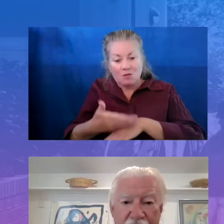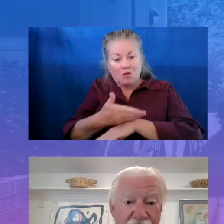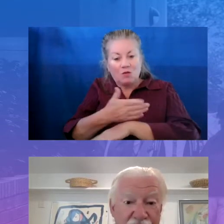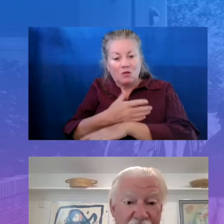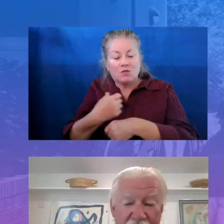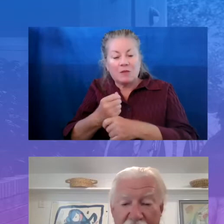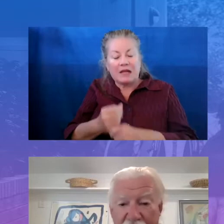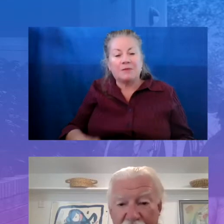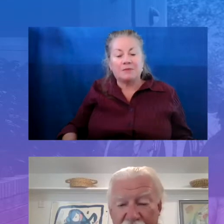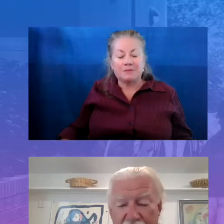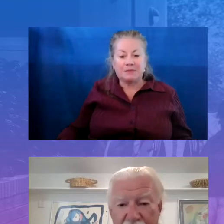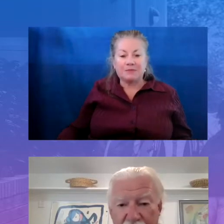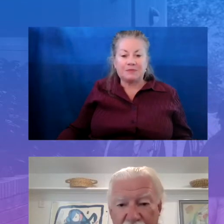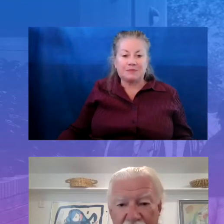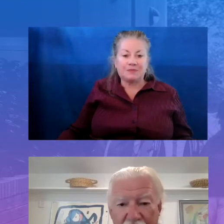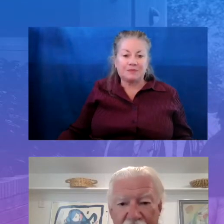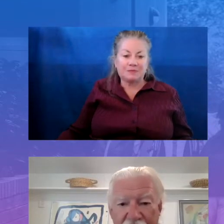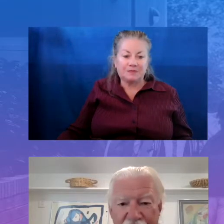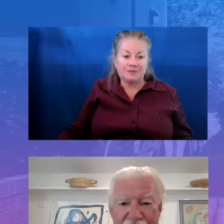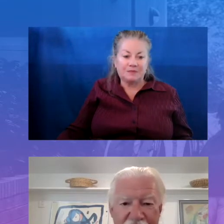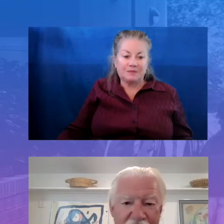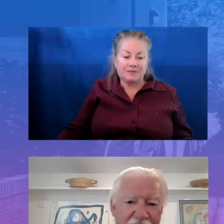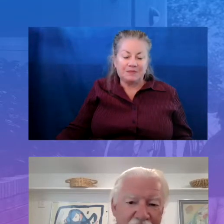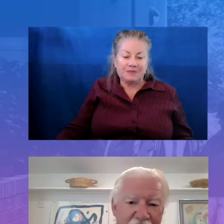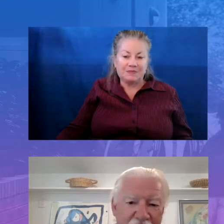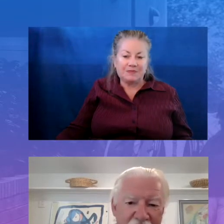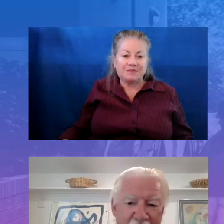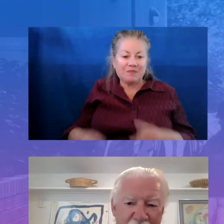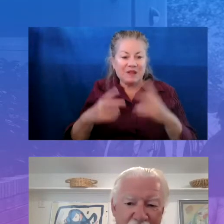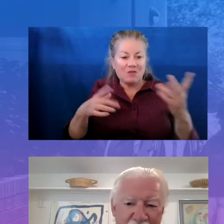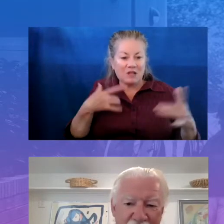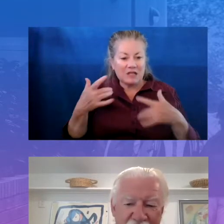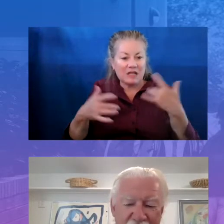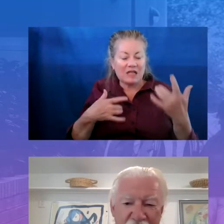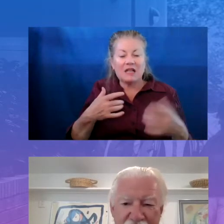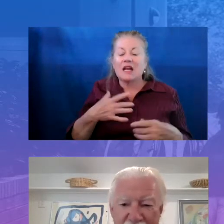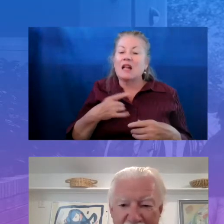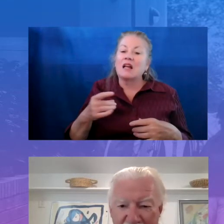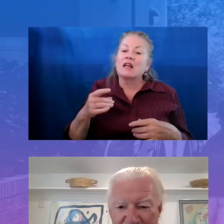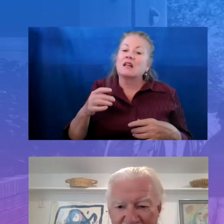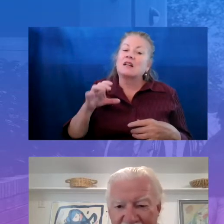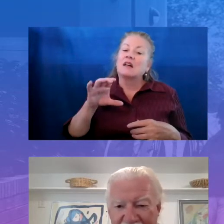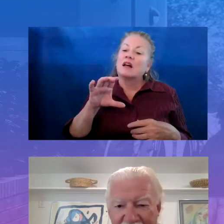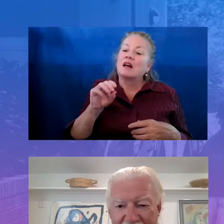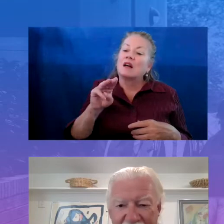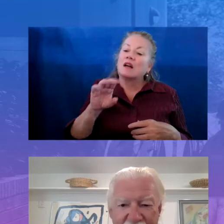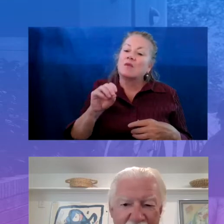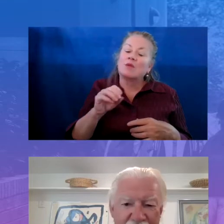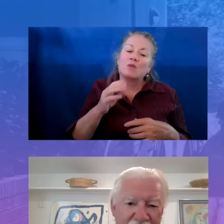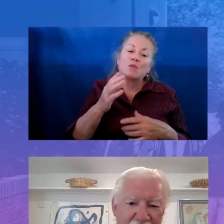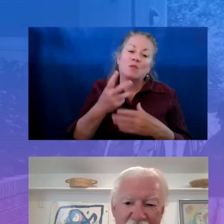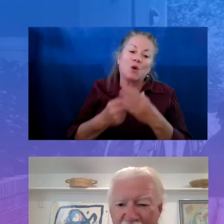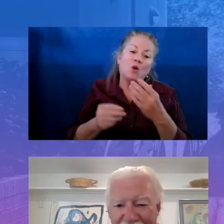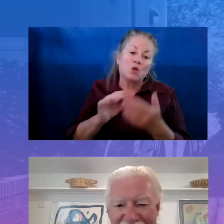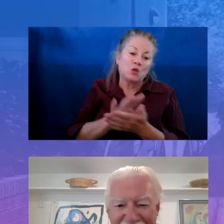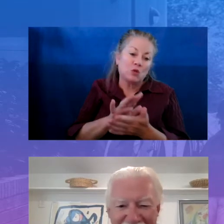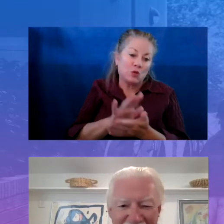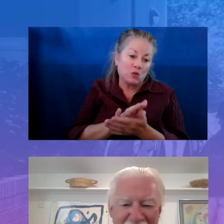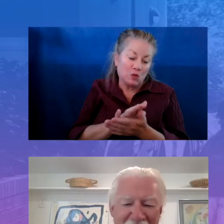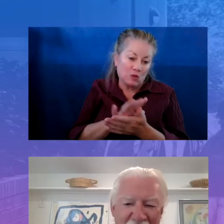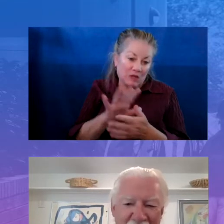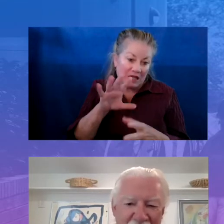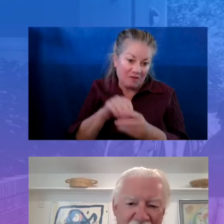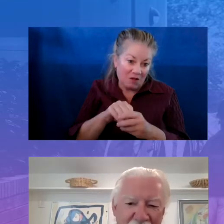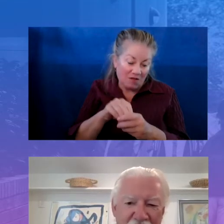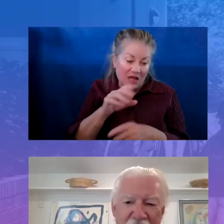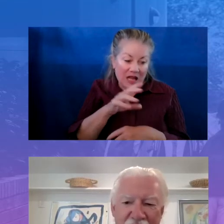Very exciting. I like your combination of both the schools involved and then it's sort of in between time